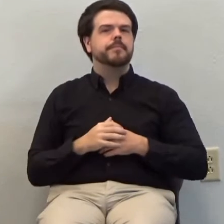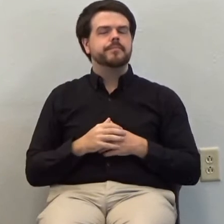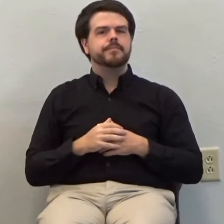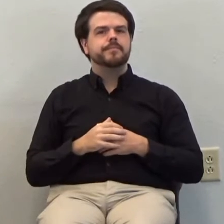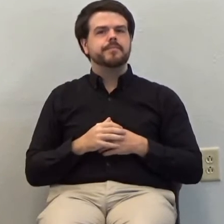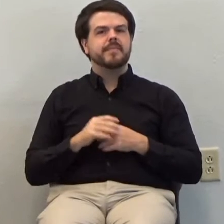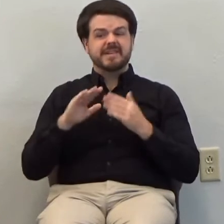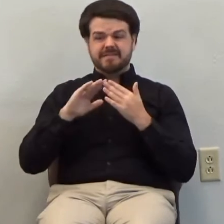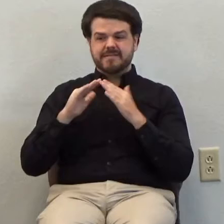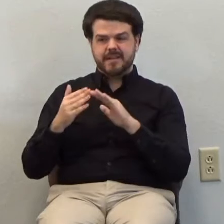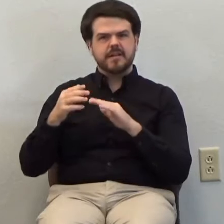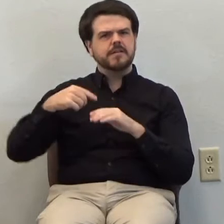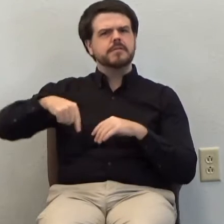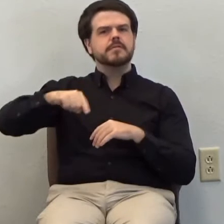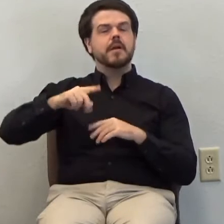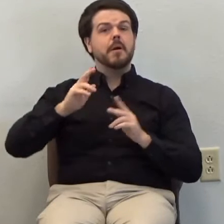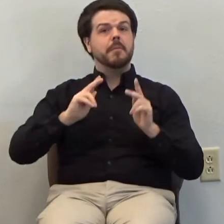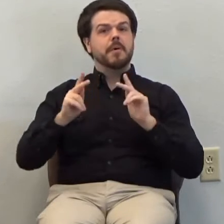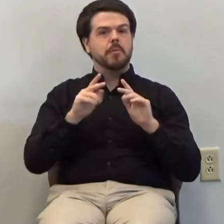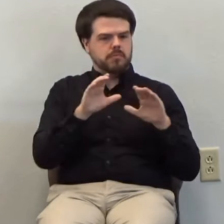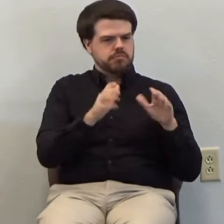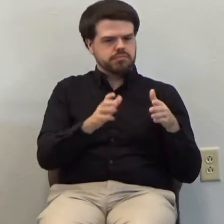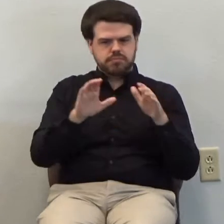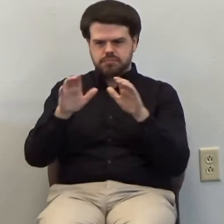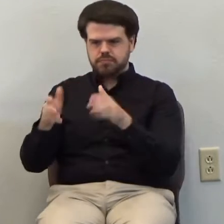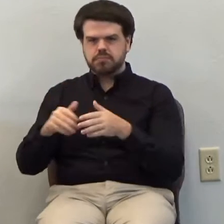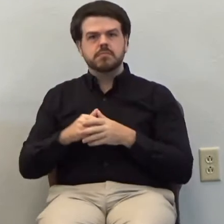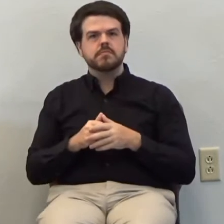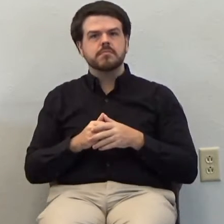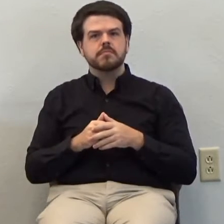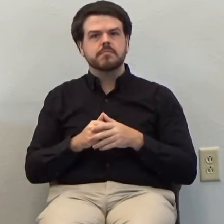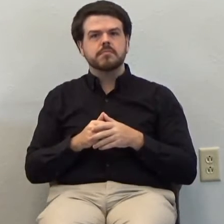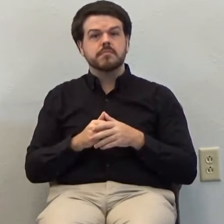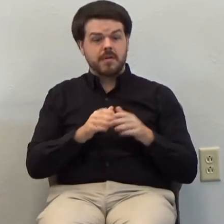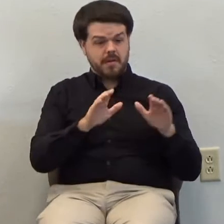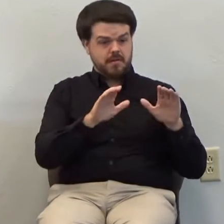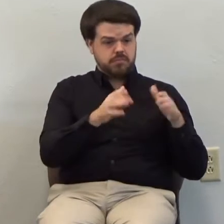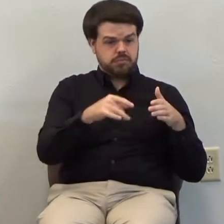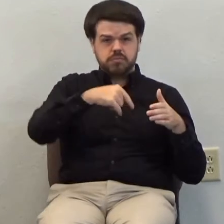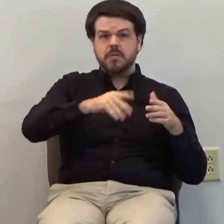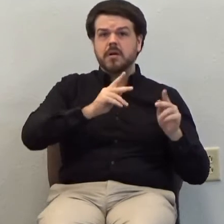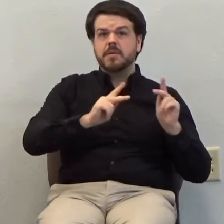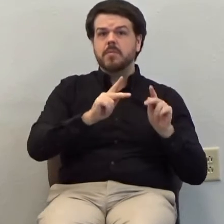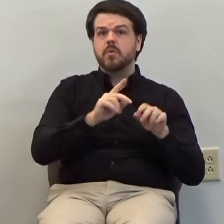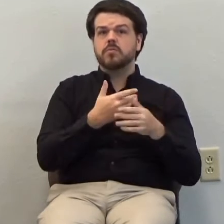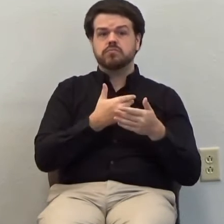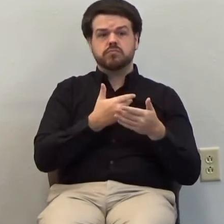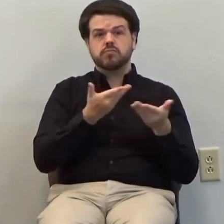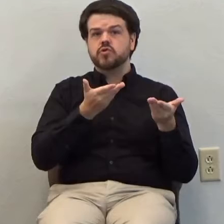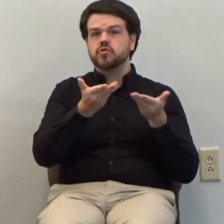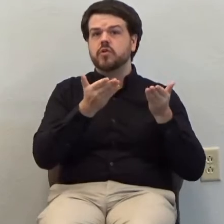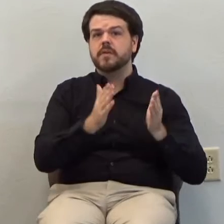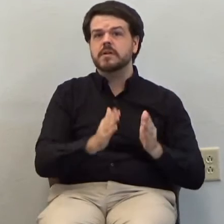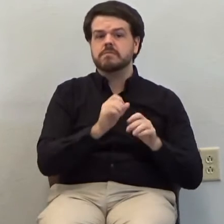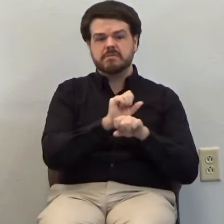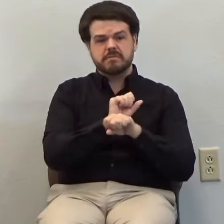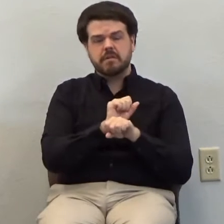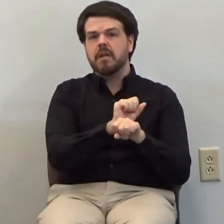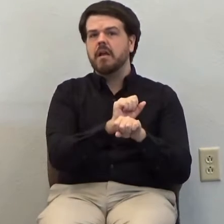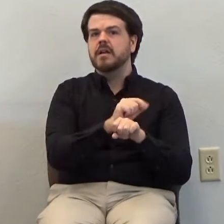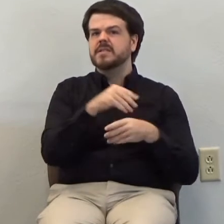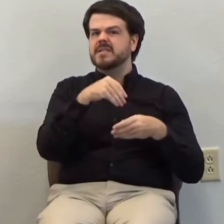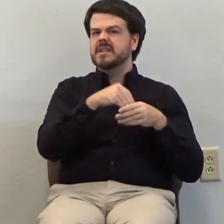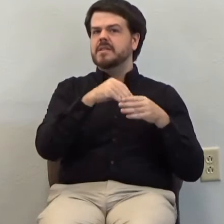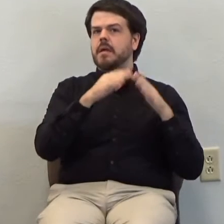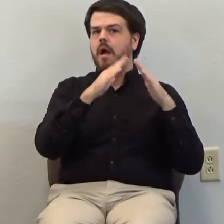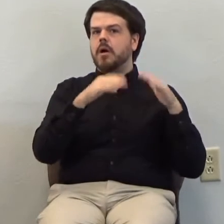you had people who were servants in a household, and the man